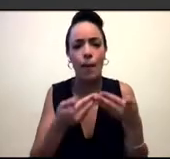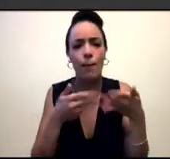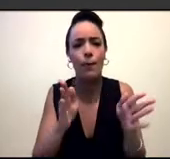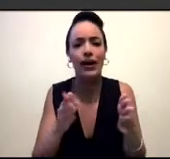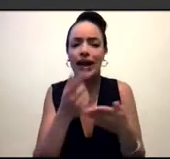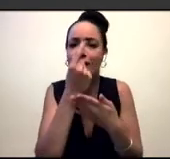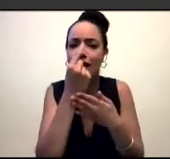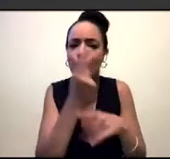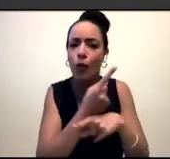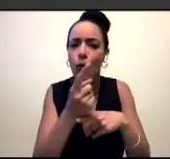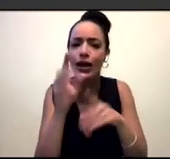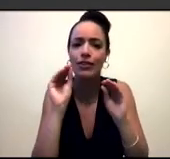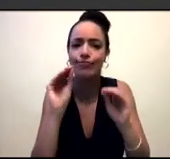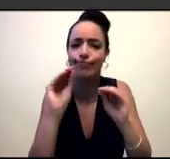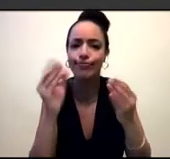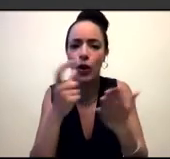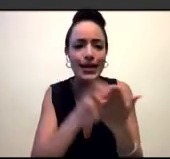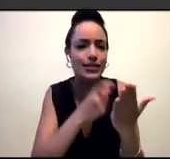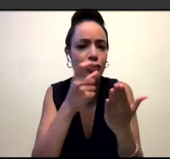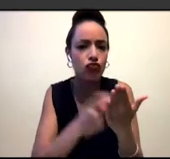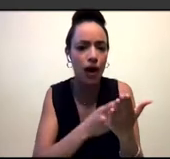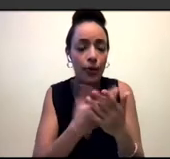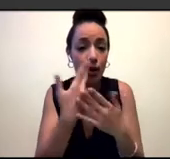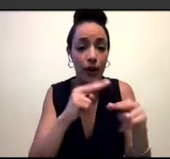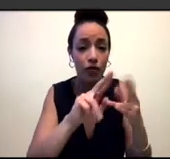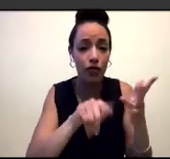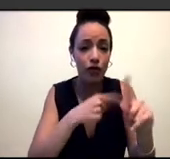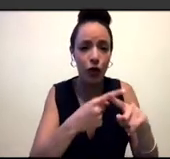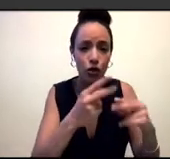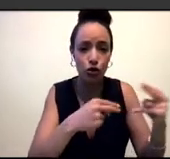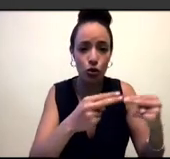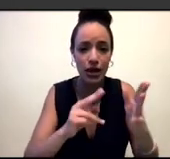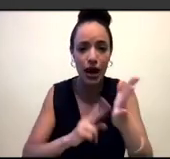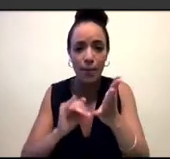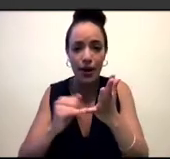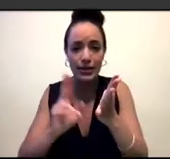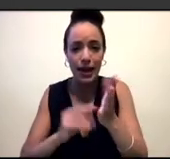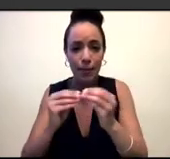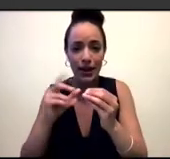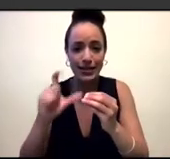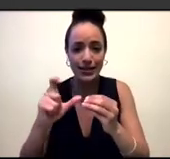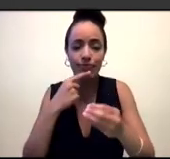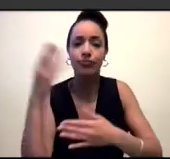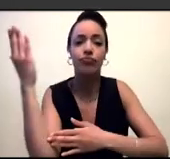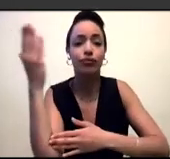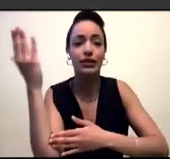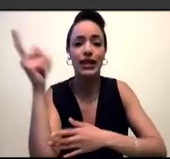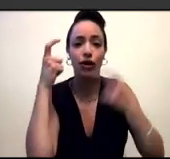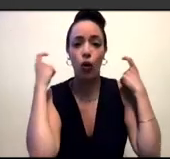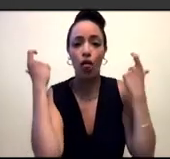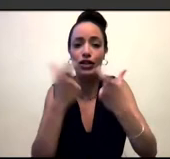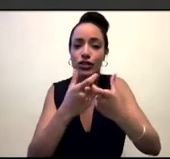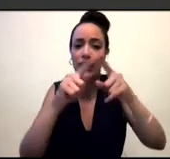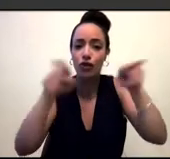Blair has appeared on Fox News and MSNBC, presented at colleges, universities and conferences around the world,